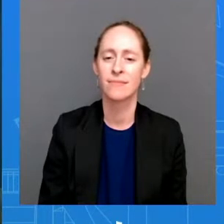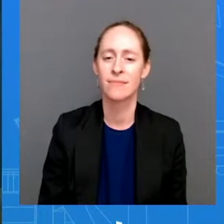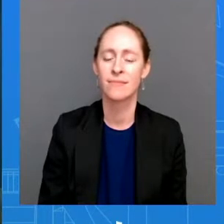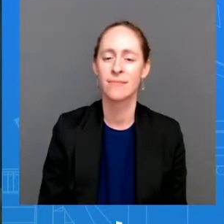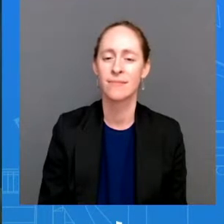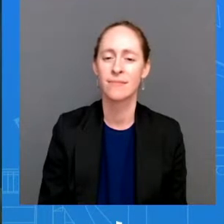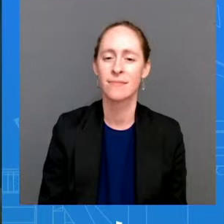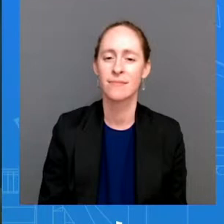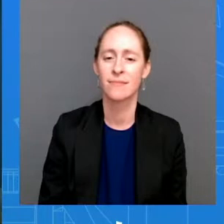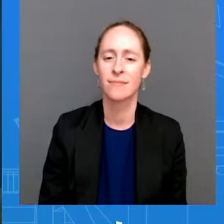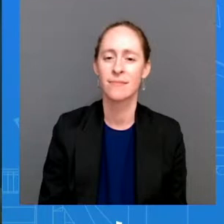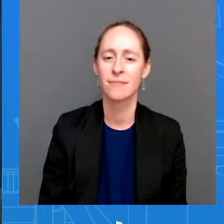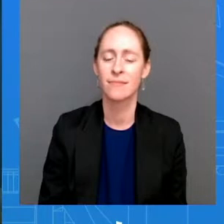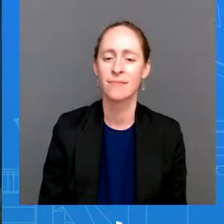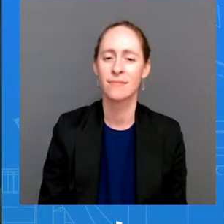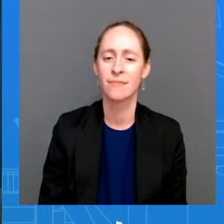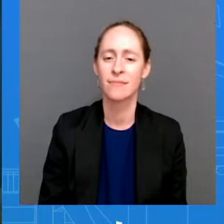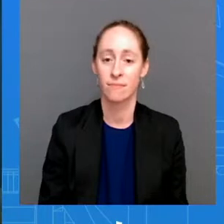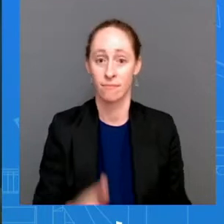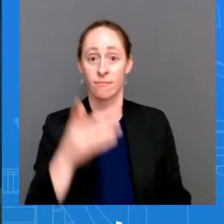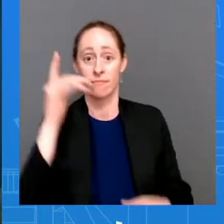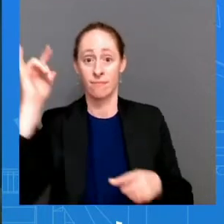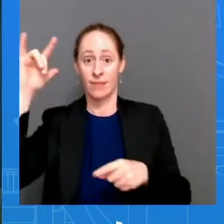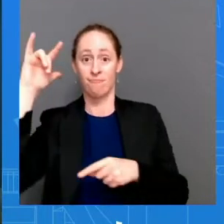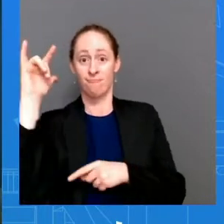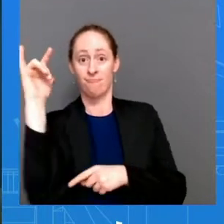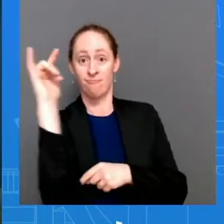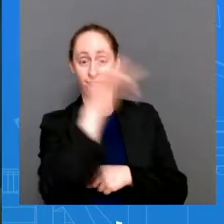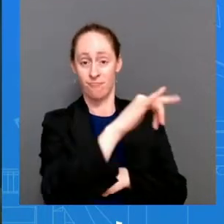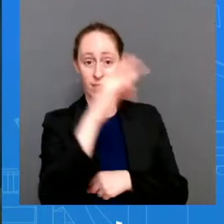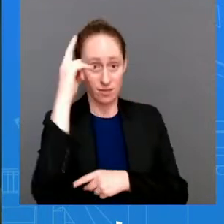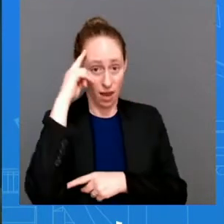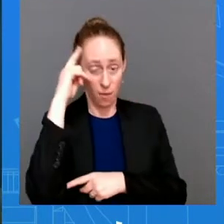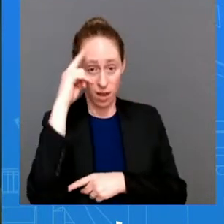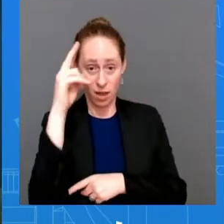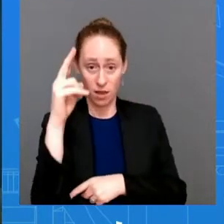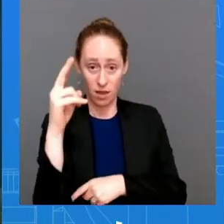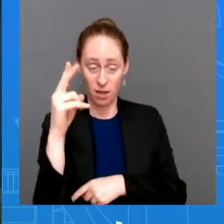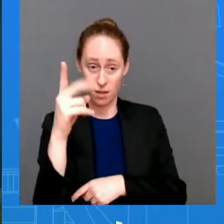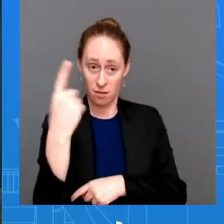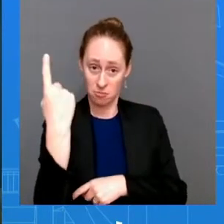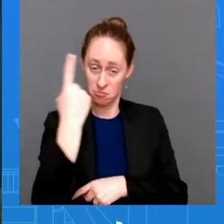are not to be a bit closer